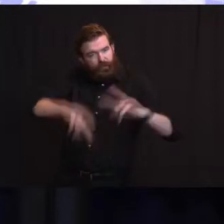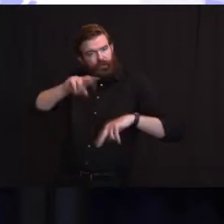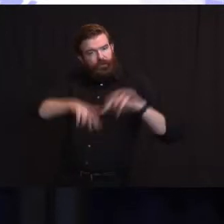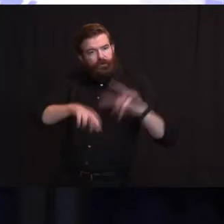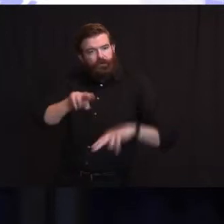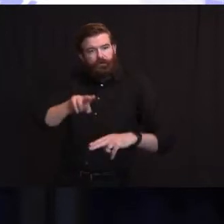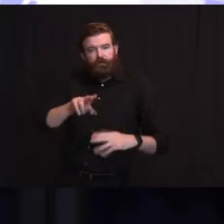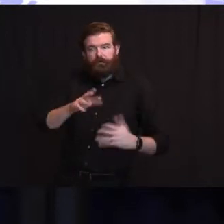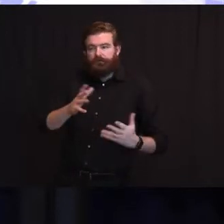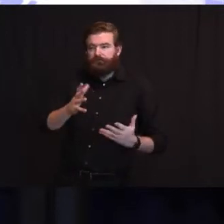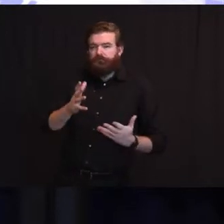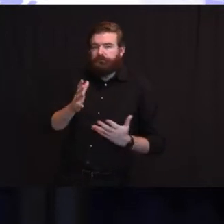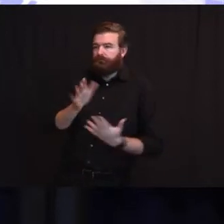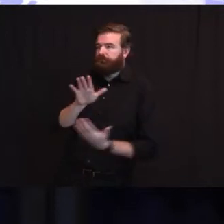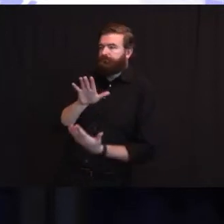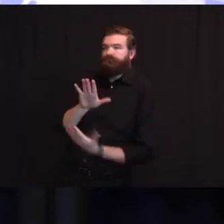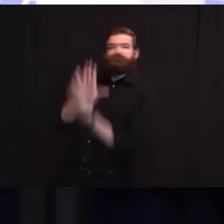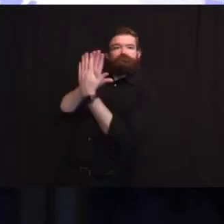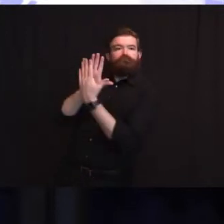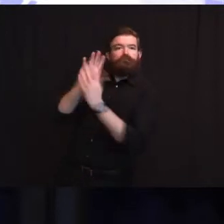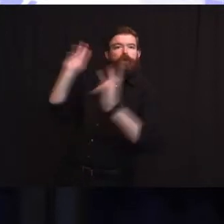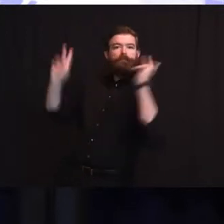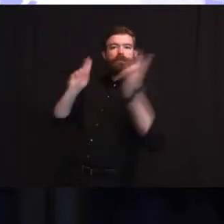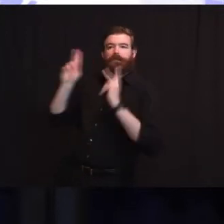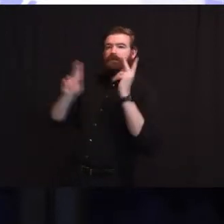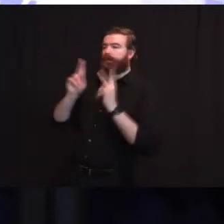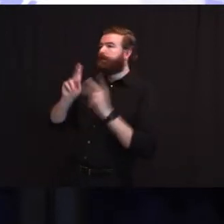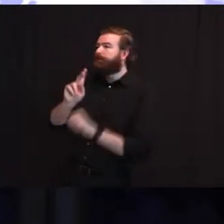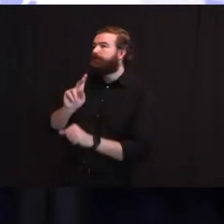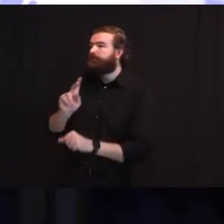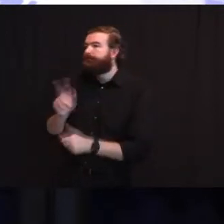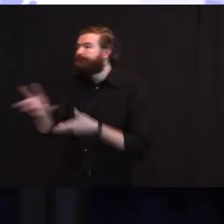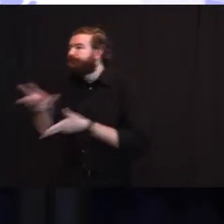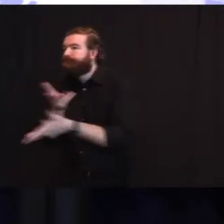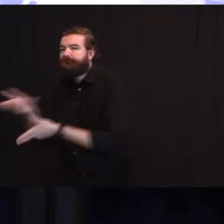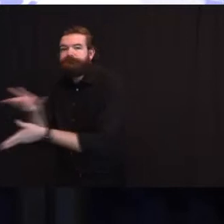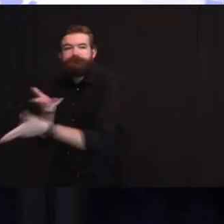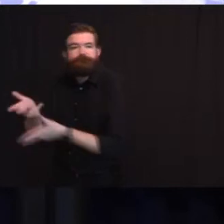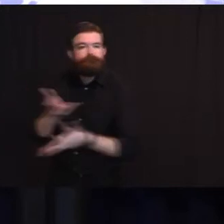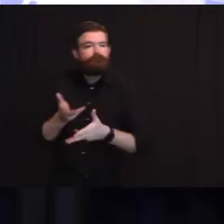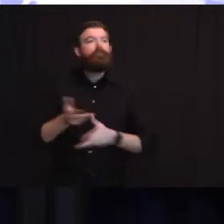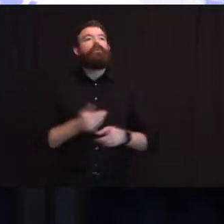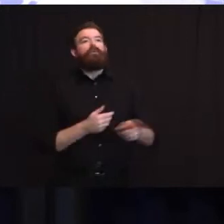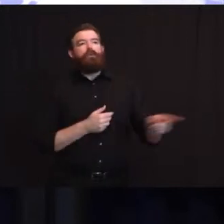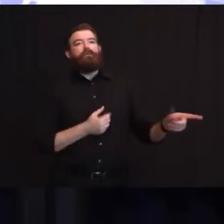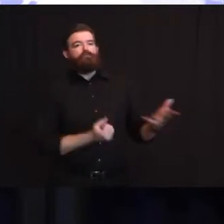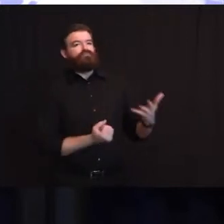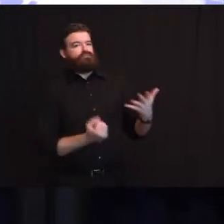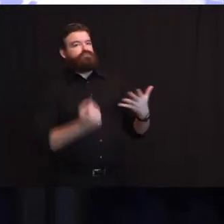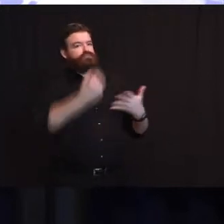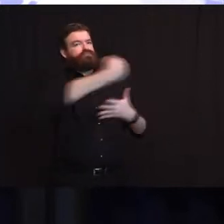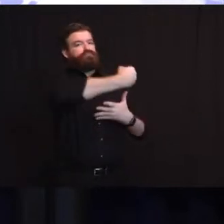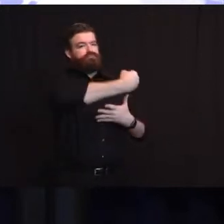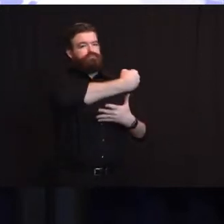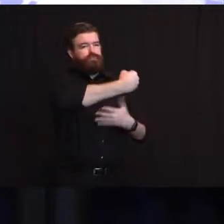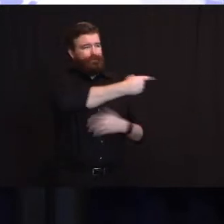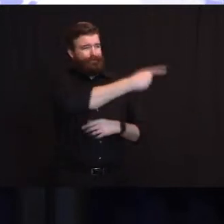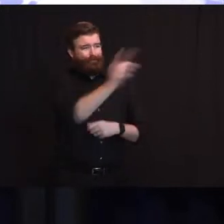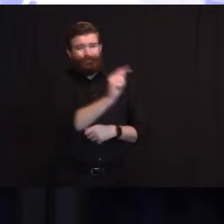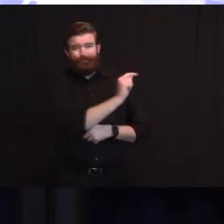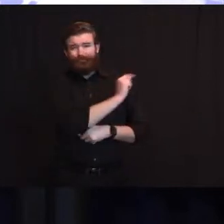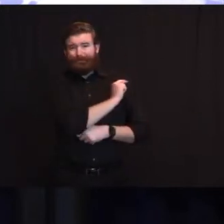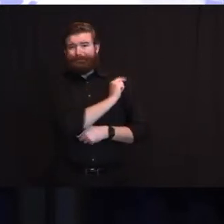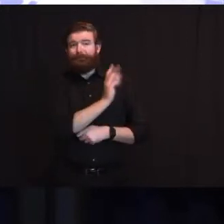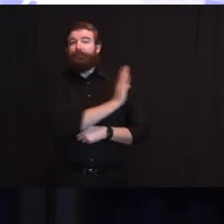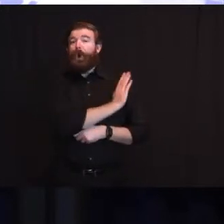infectious material. So, for example, trustees are not working in a health care setting.